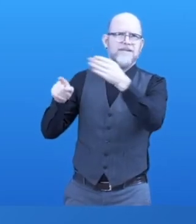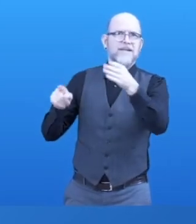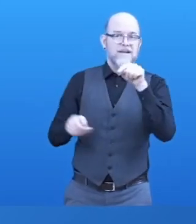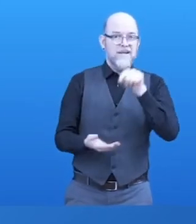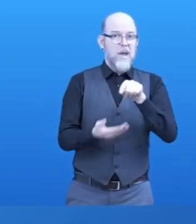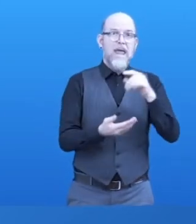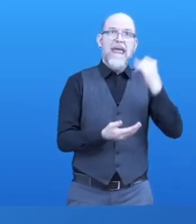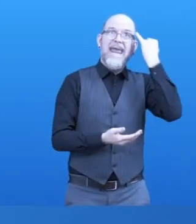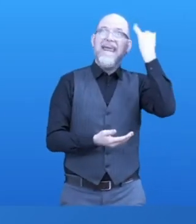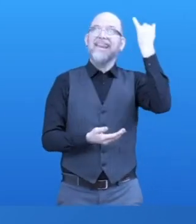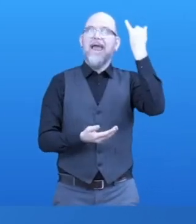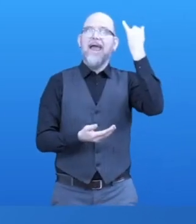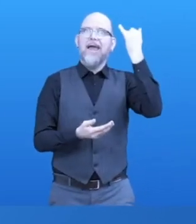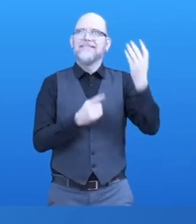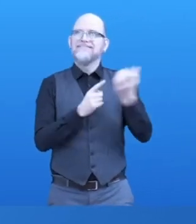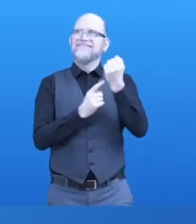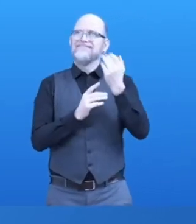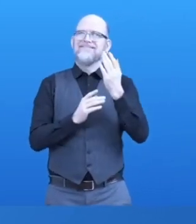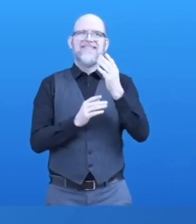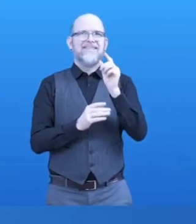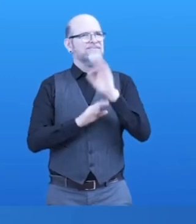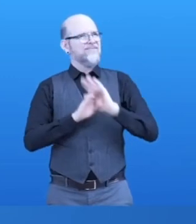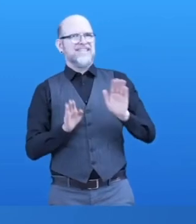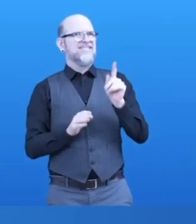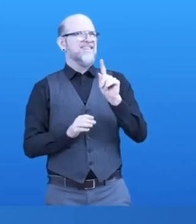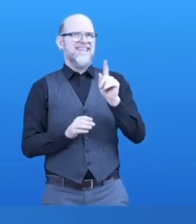to really follow those needs.